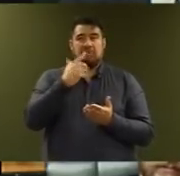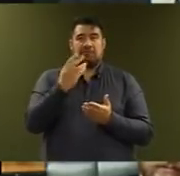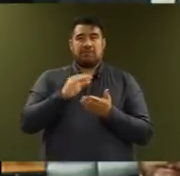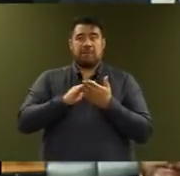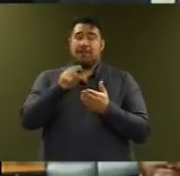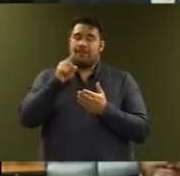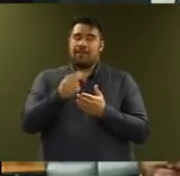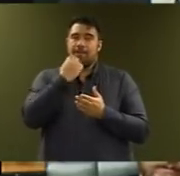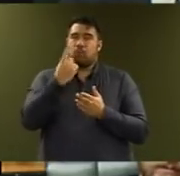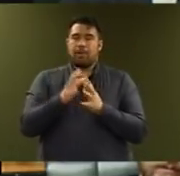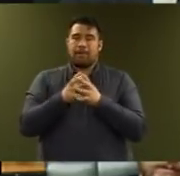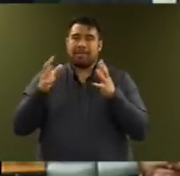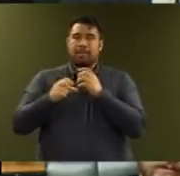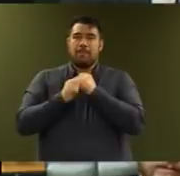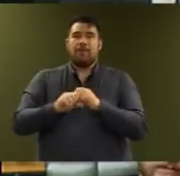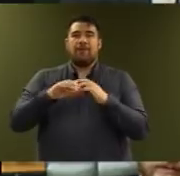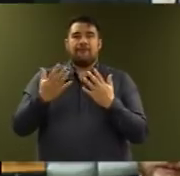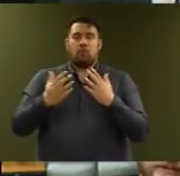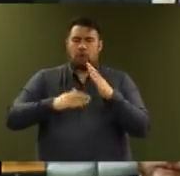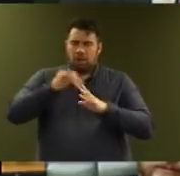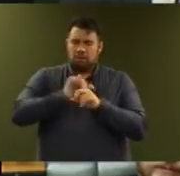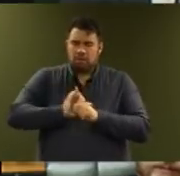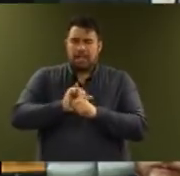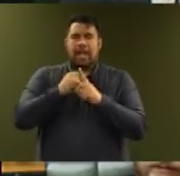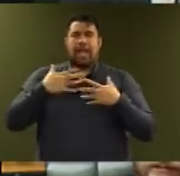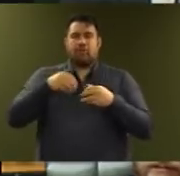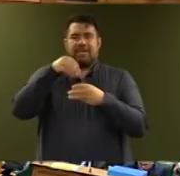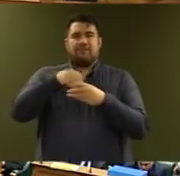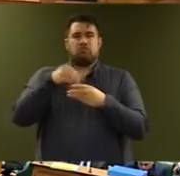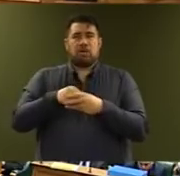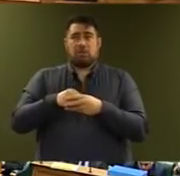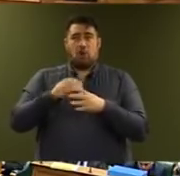commitment to rebuilding health infrastructure in a decade.